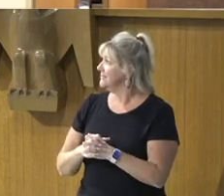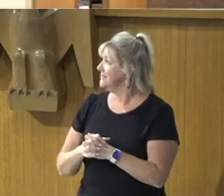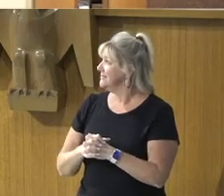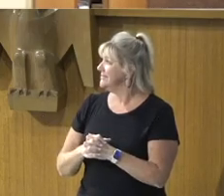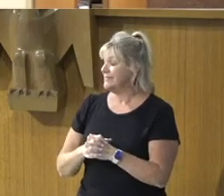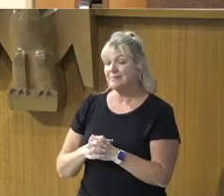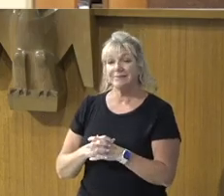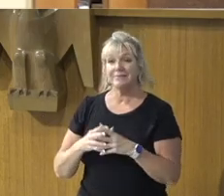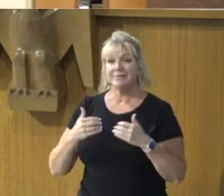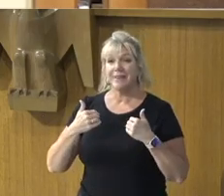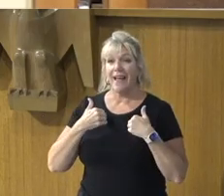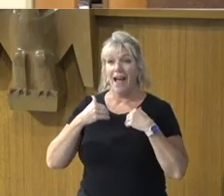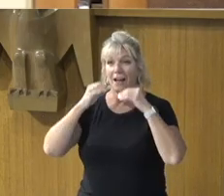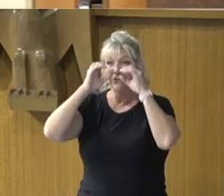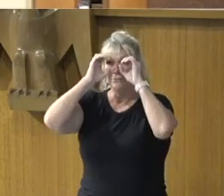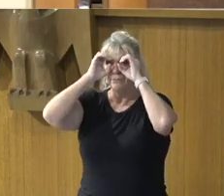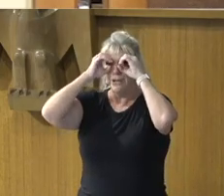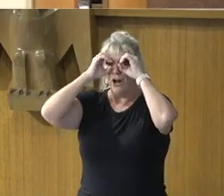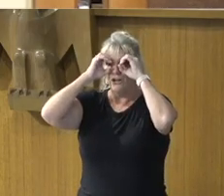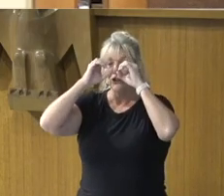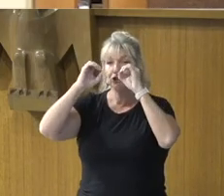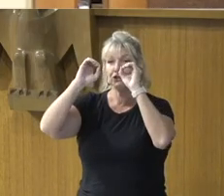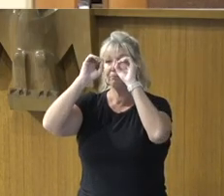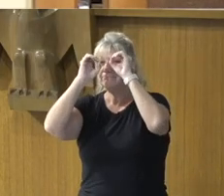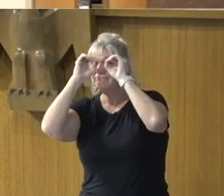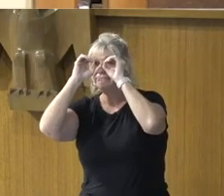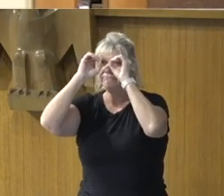Armed with a pair of binoculars,